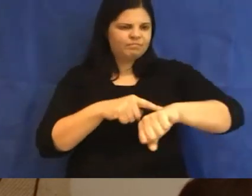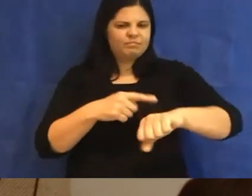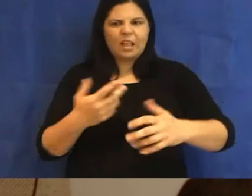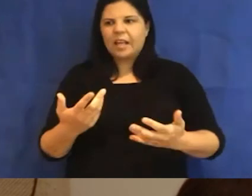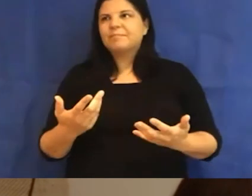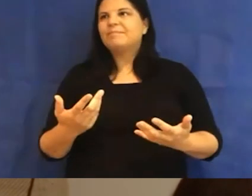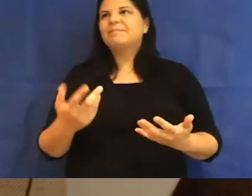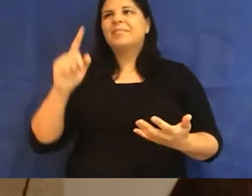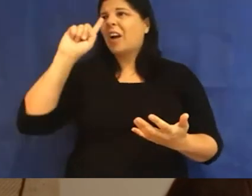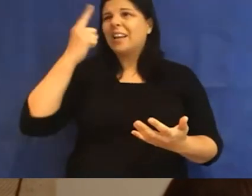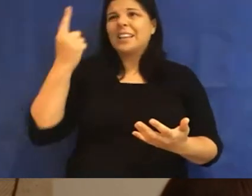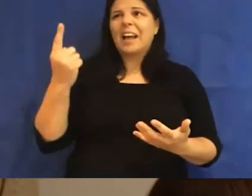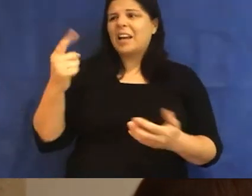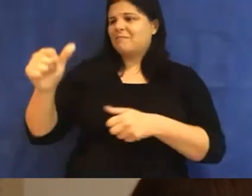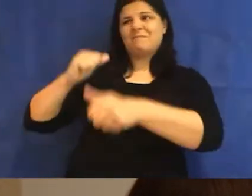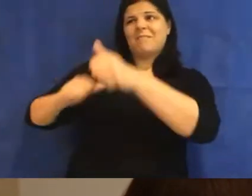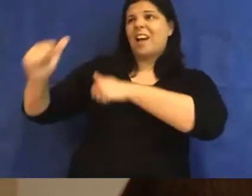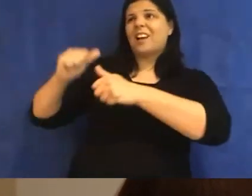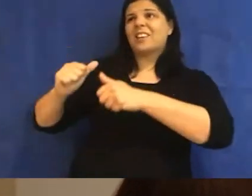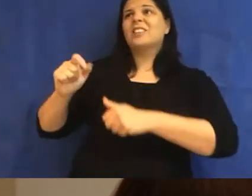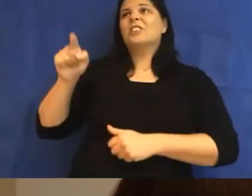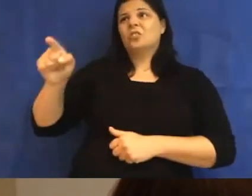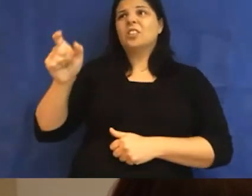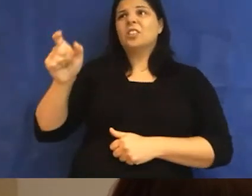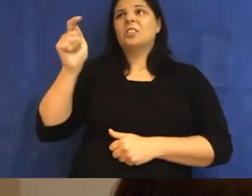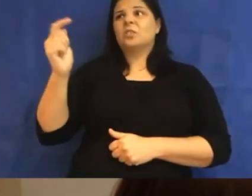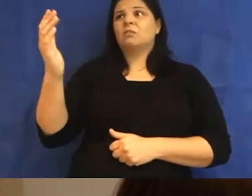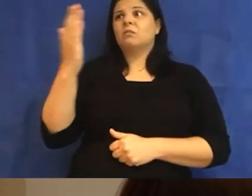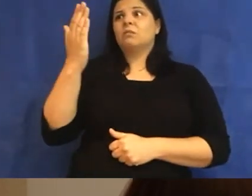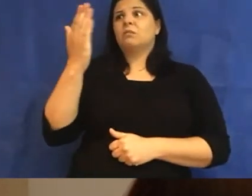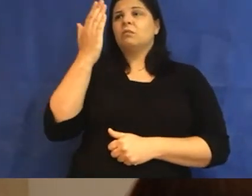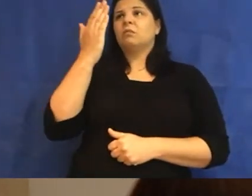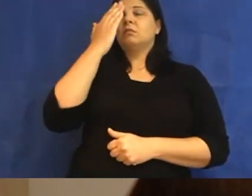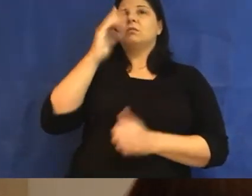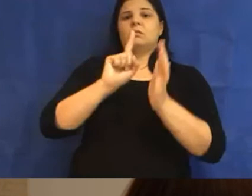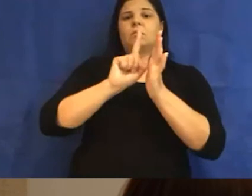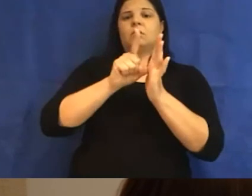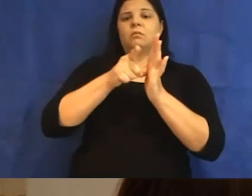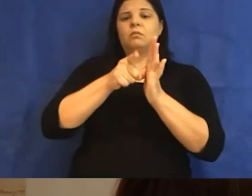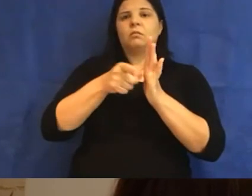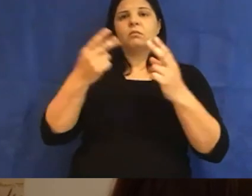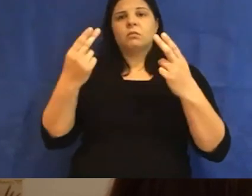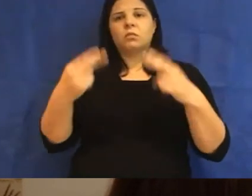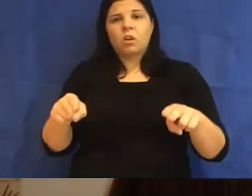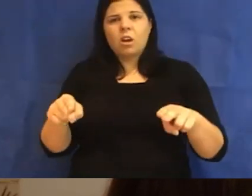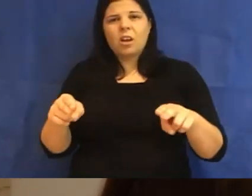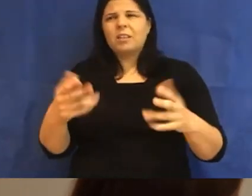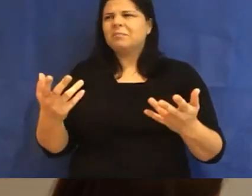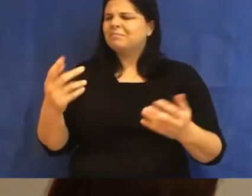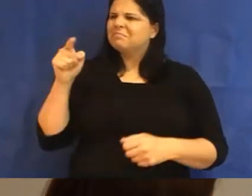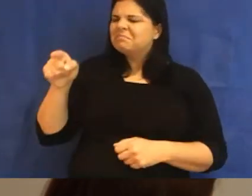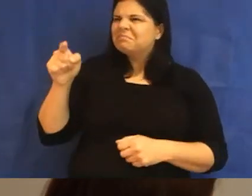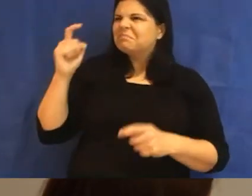that second back, and she's one step closer to death. I wondered what she was thinking in her final days.